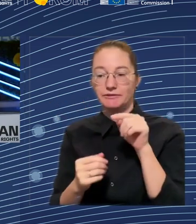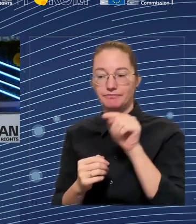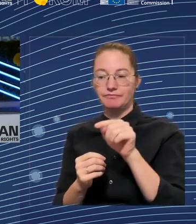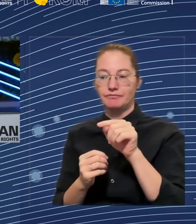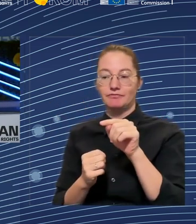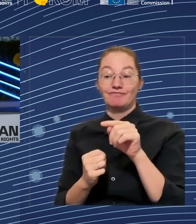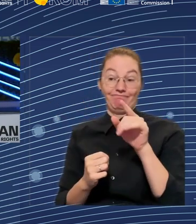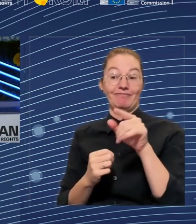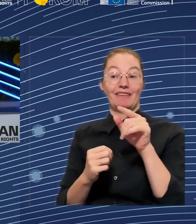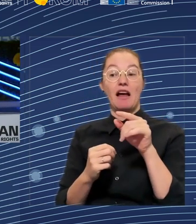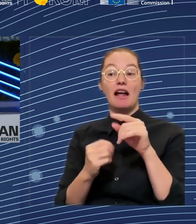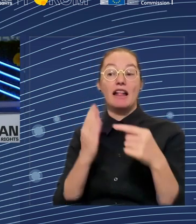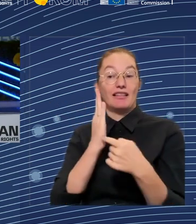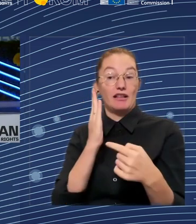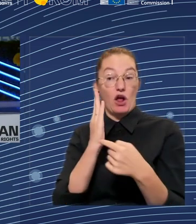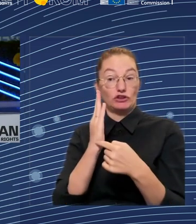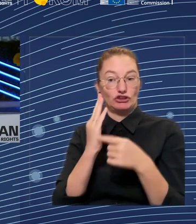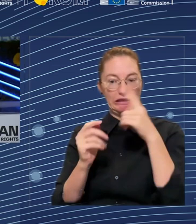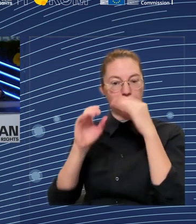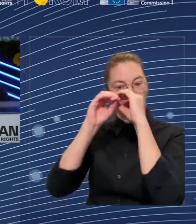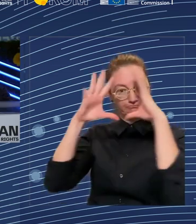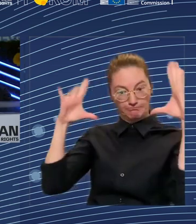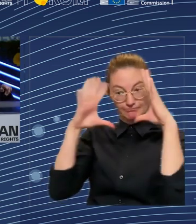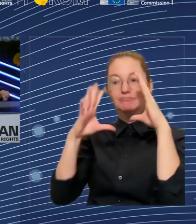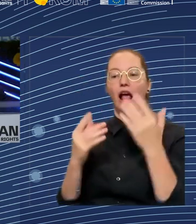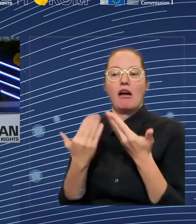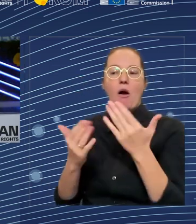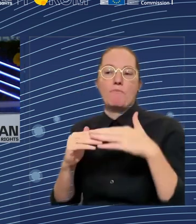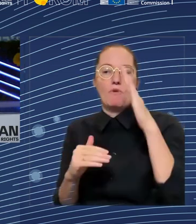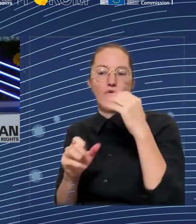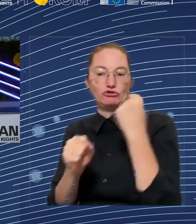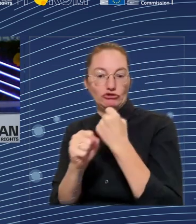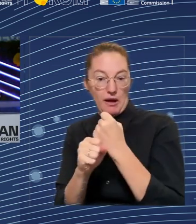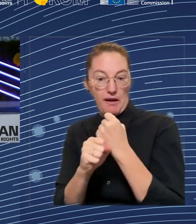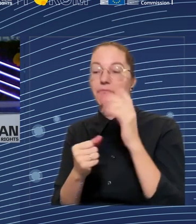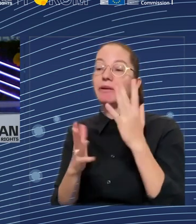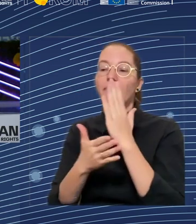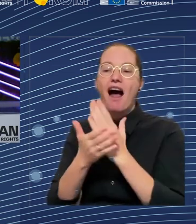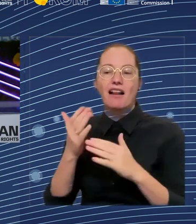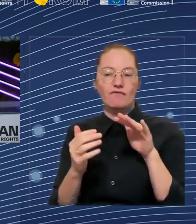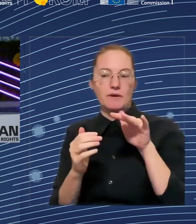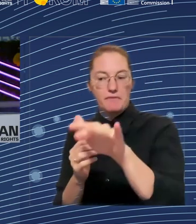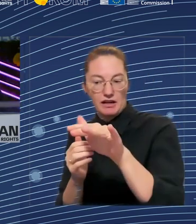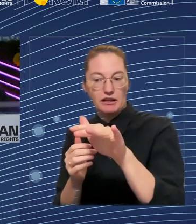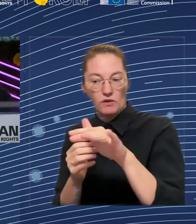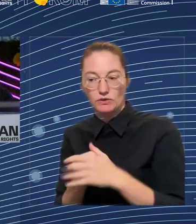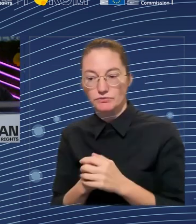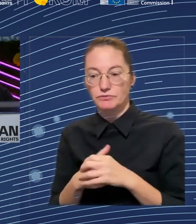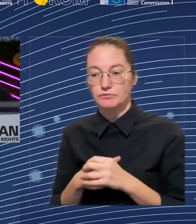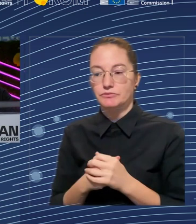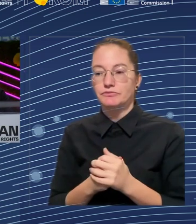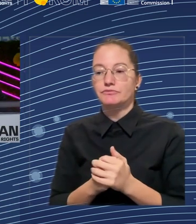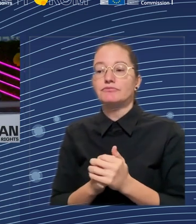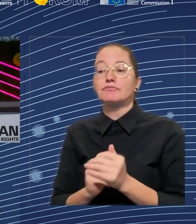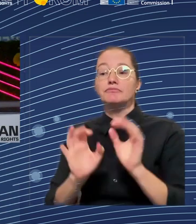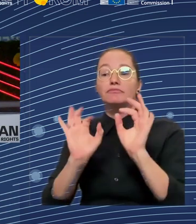in digital occupations that has increased. You also see that the women, the bottom line, represent a lower share in this than